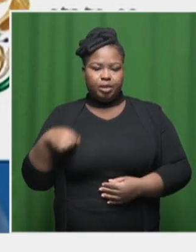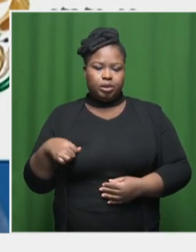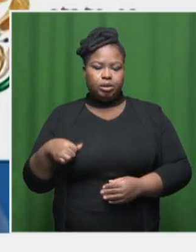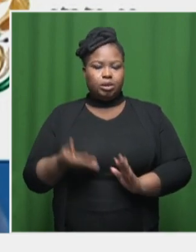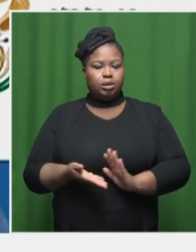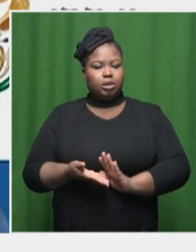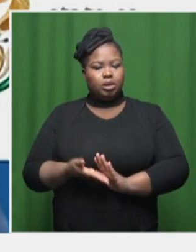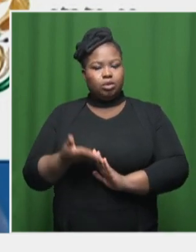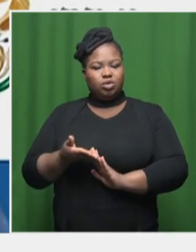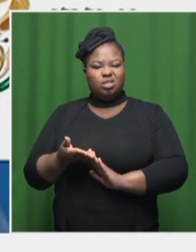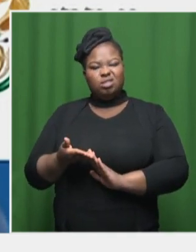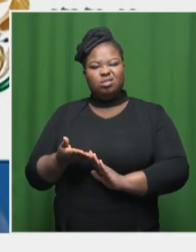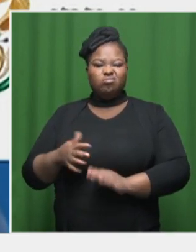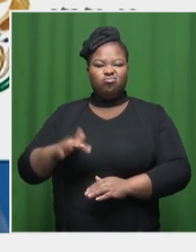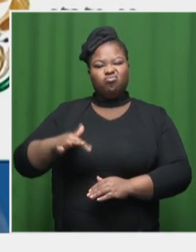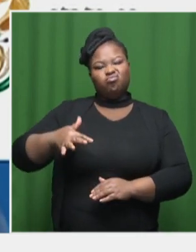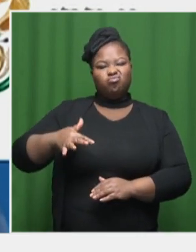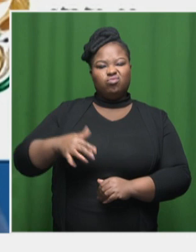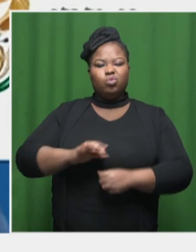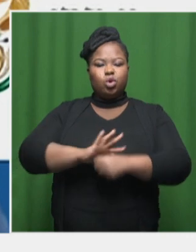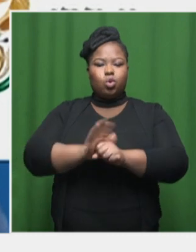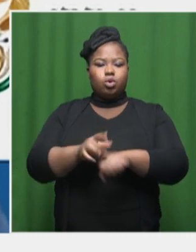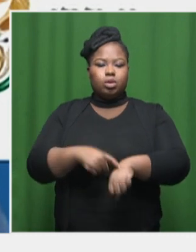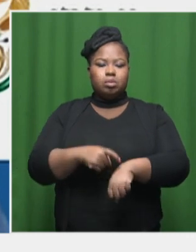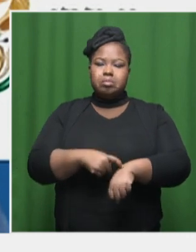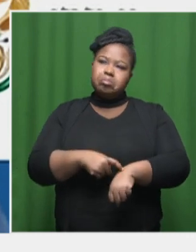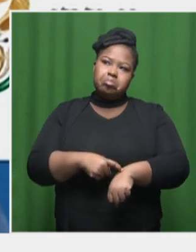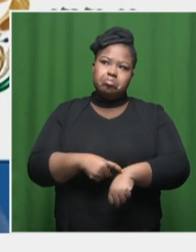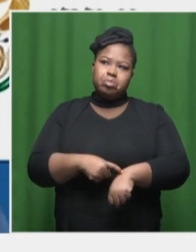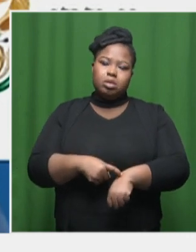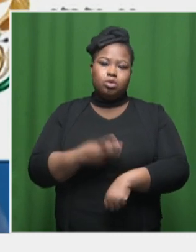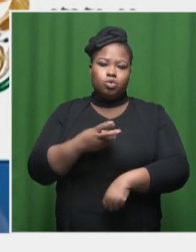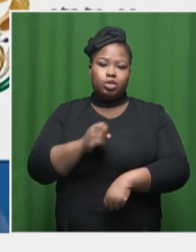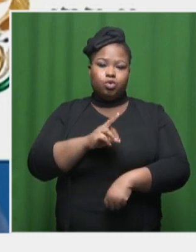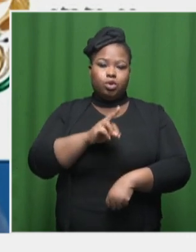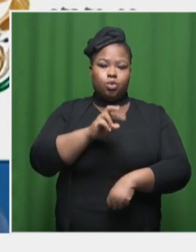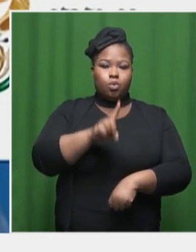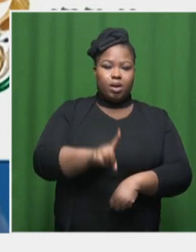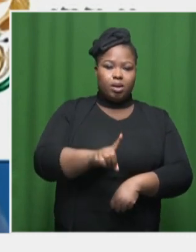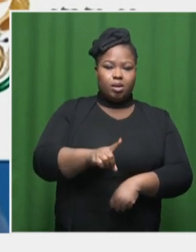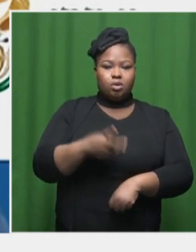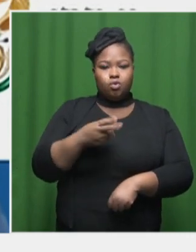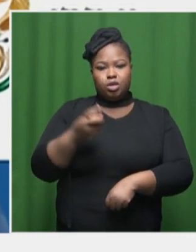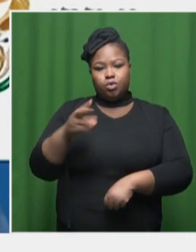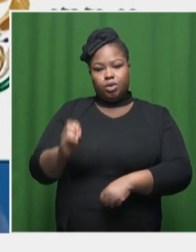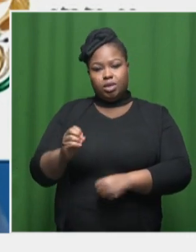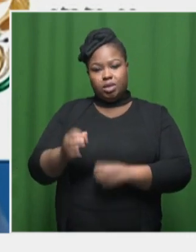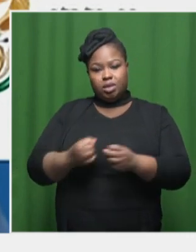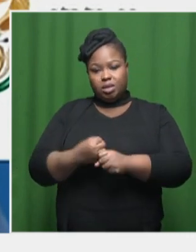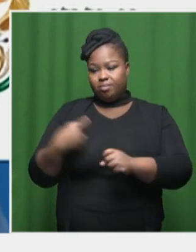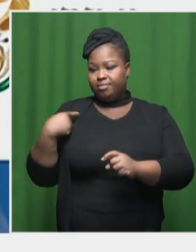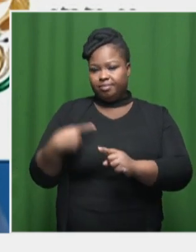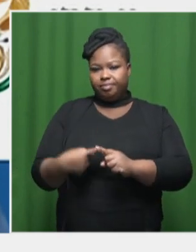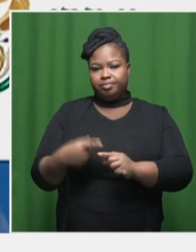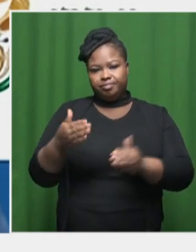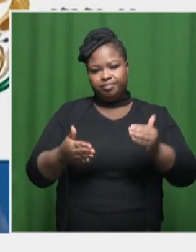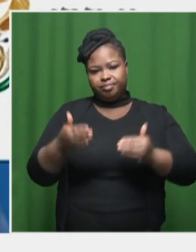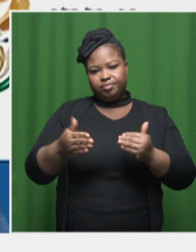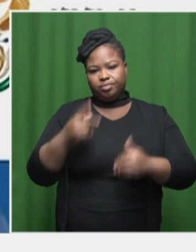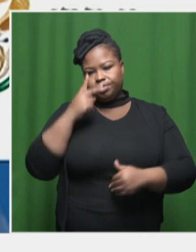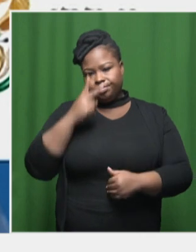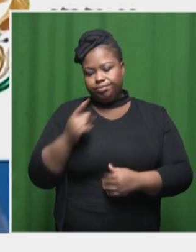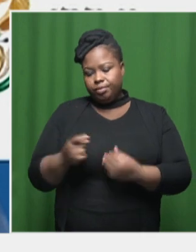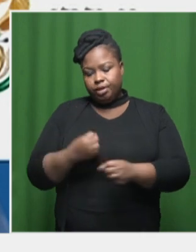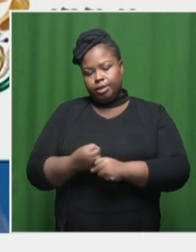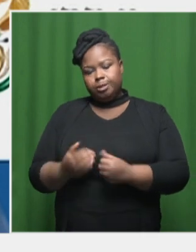increases slightly lower during COVID, so 2020, 2021, and we'll see how they flow through